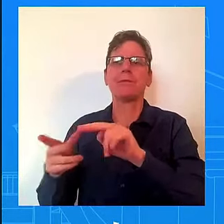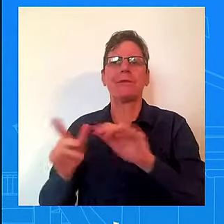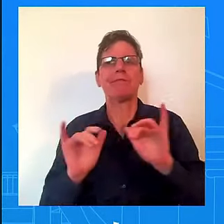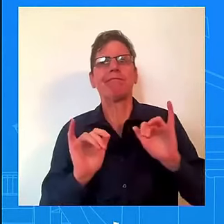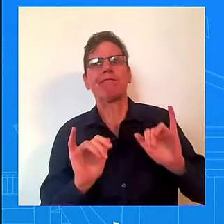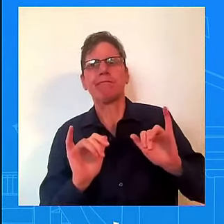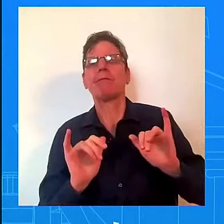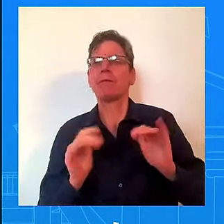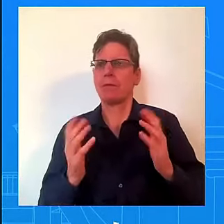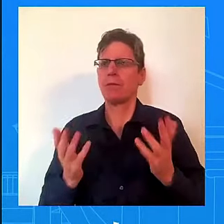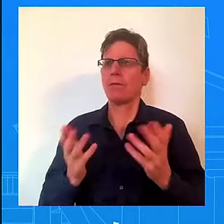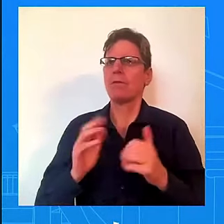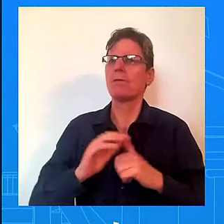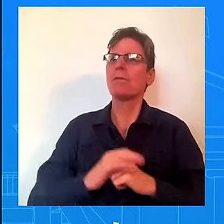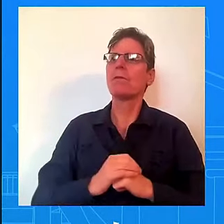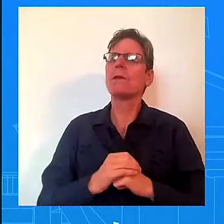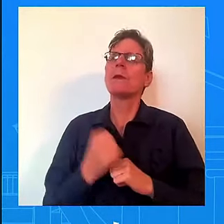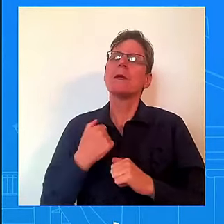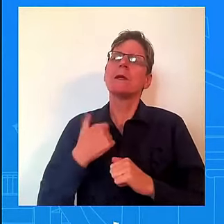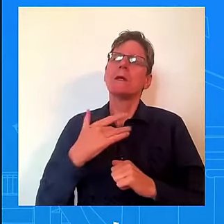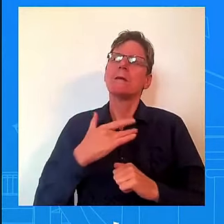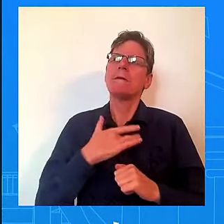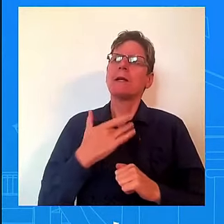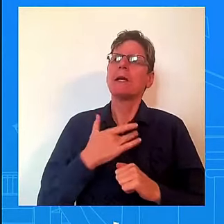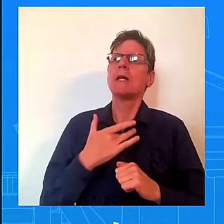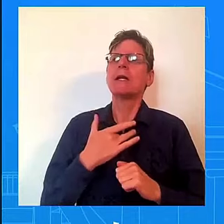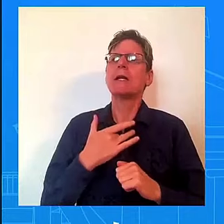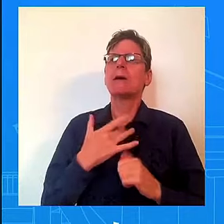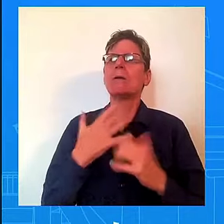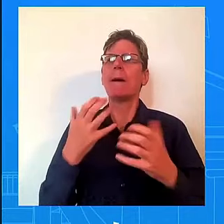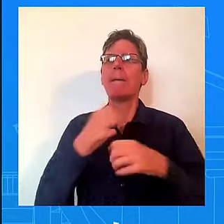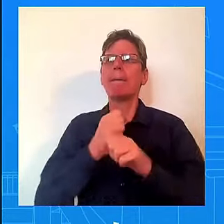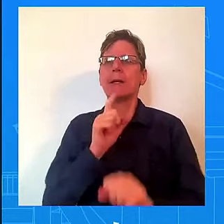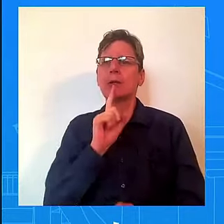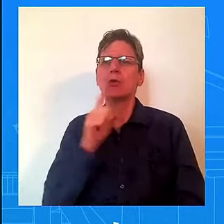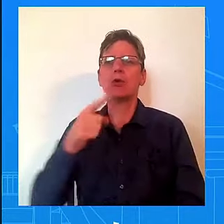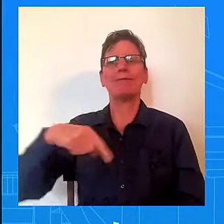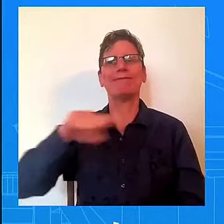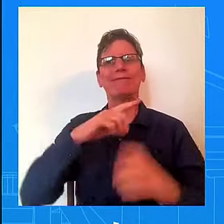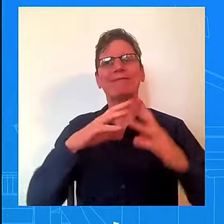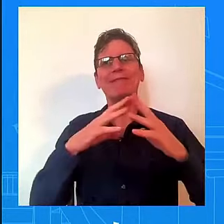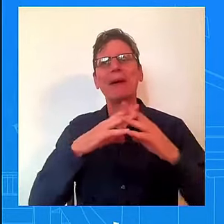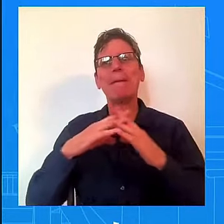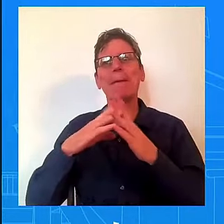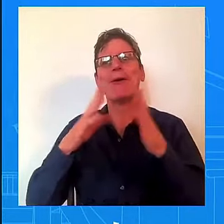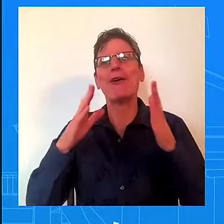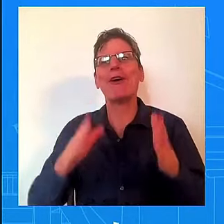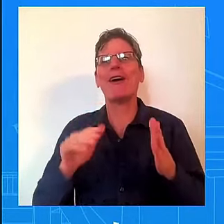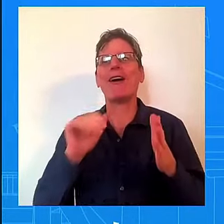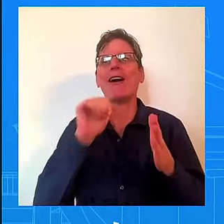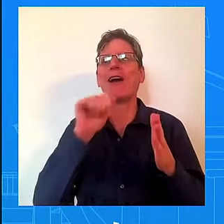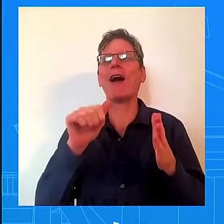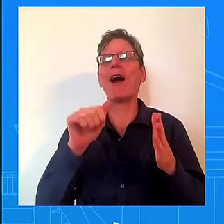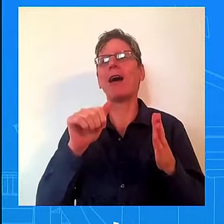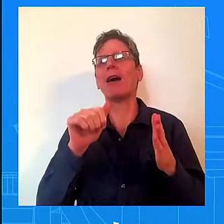we want to make sure that Americans are not played for suckers. You've heard the President say this. They are not played for suckers. And that we're going to